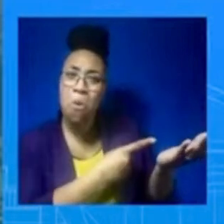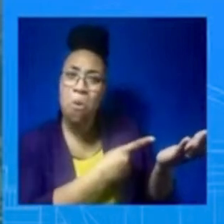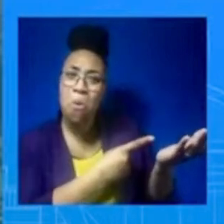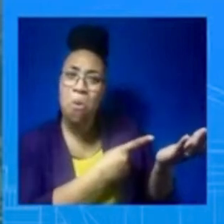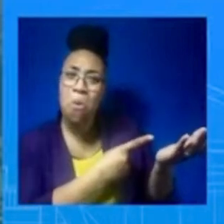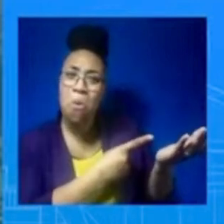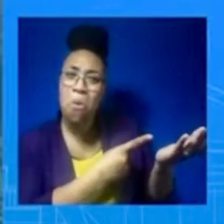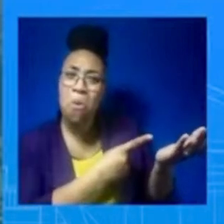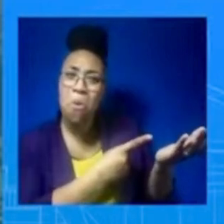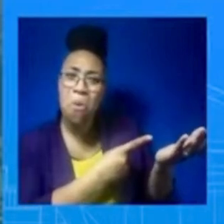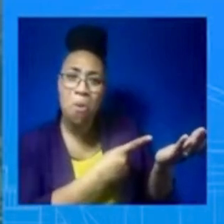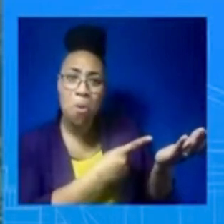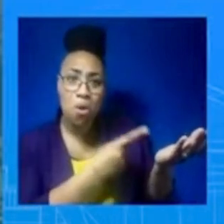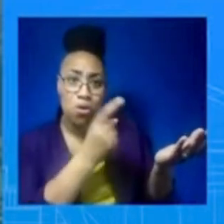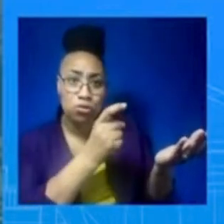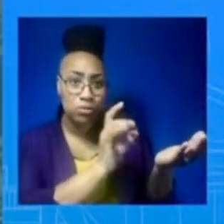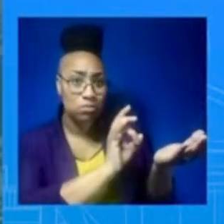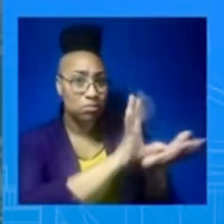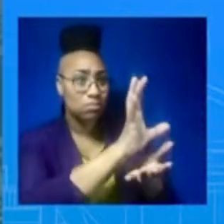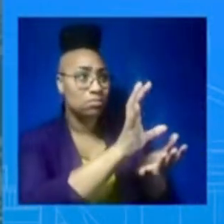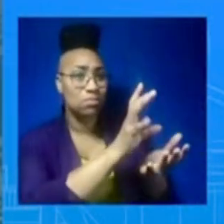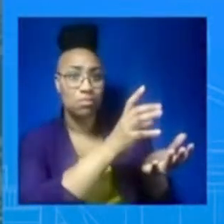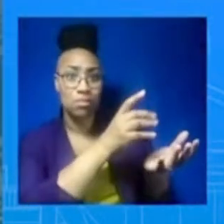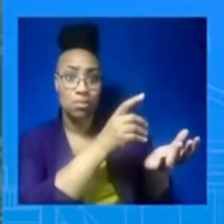the Russian government.